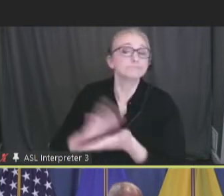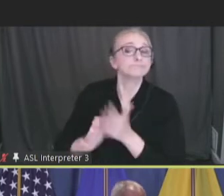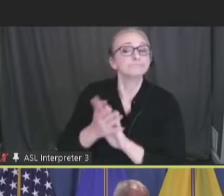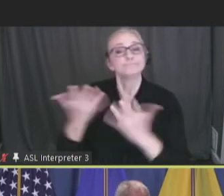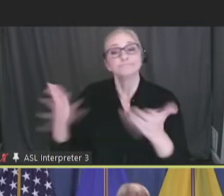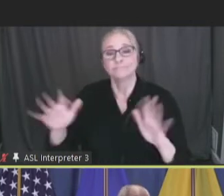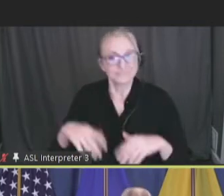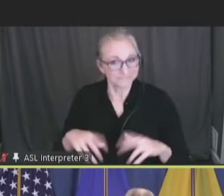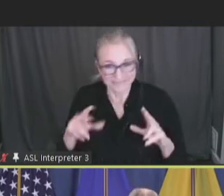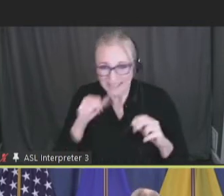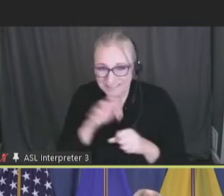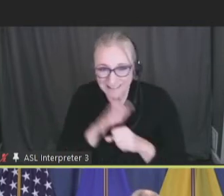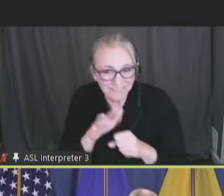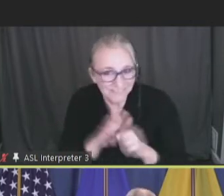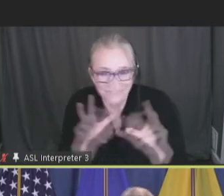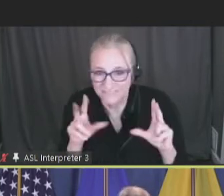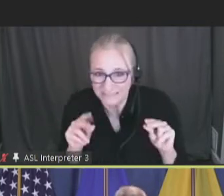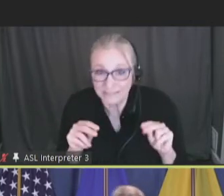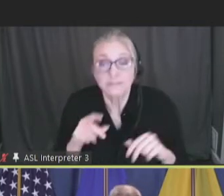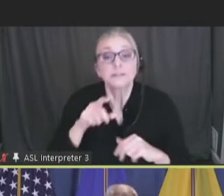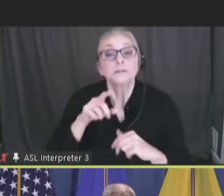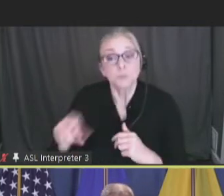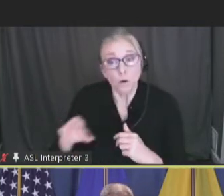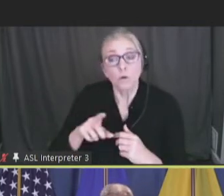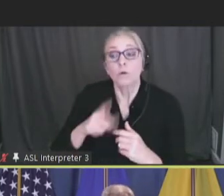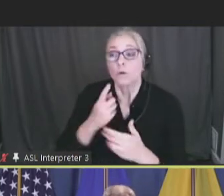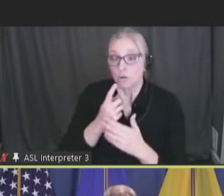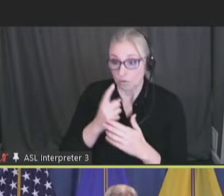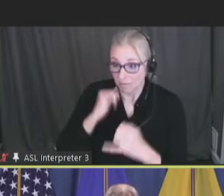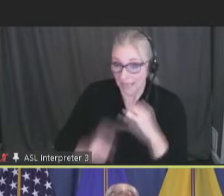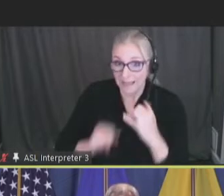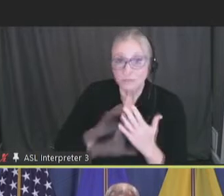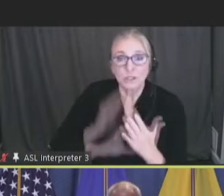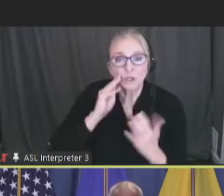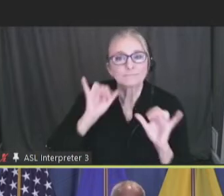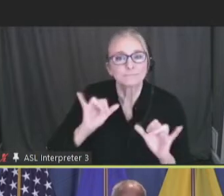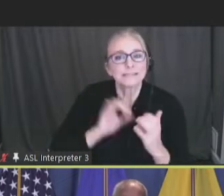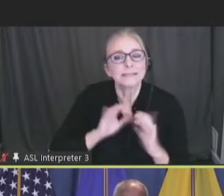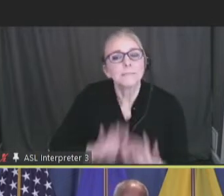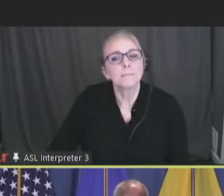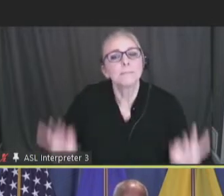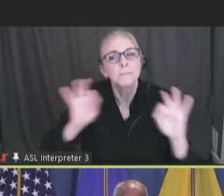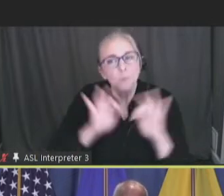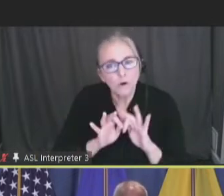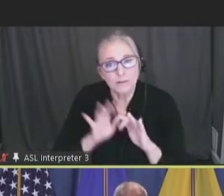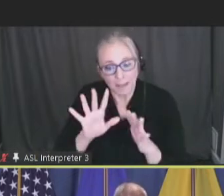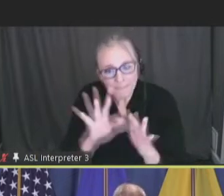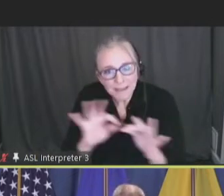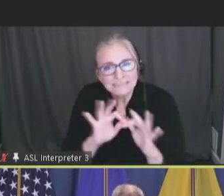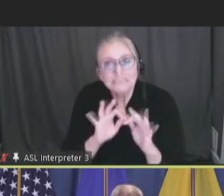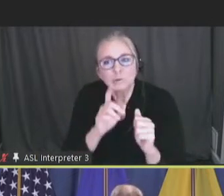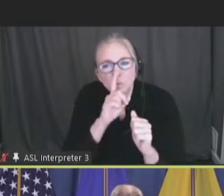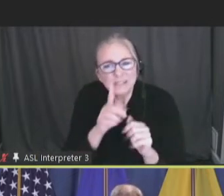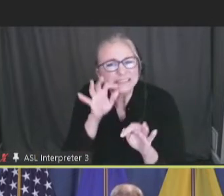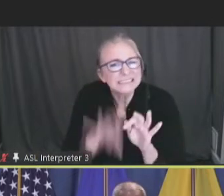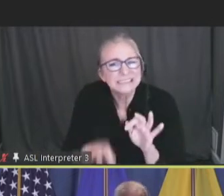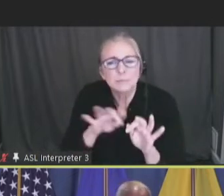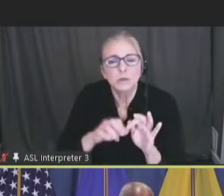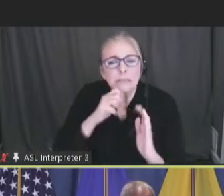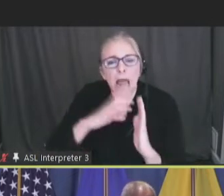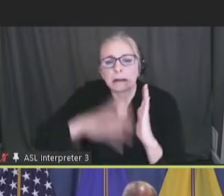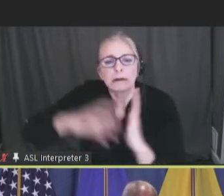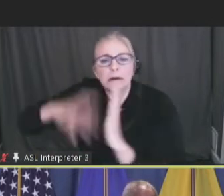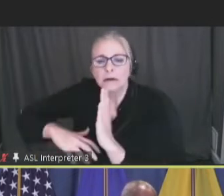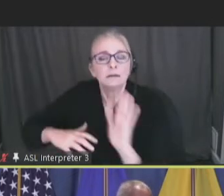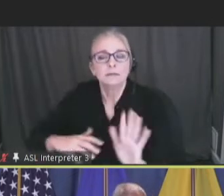That's simply not enough. So last, we learned the importance of keeping the message very, very simple. While we